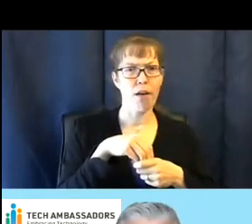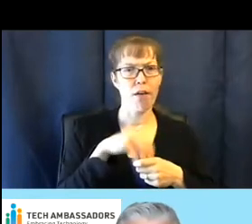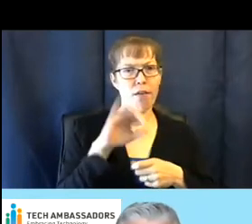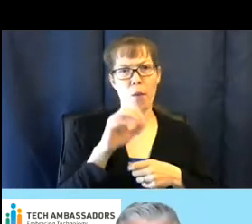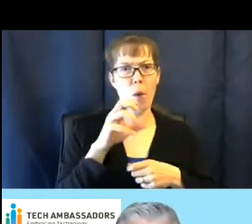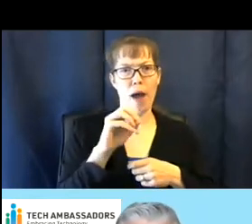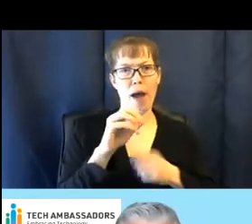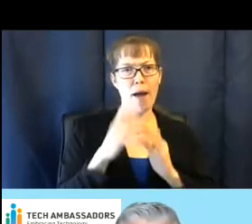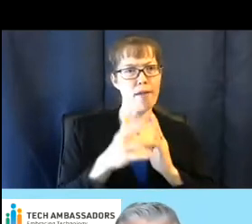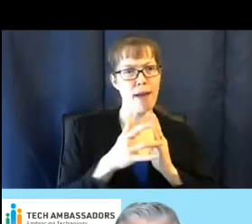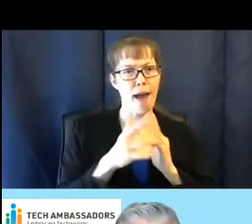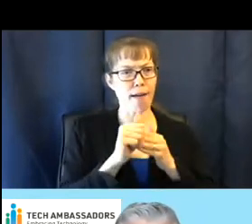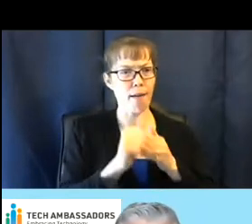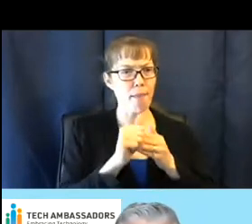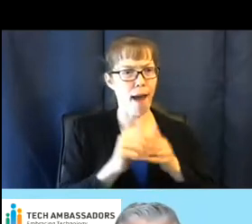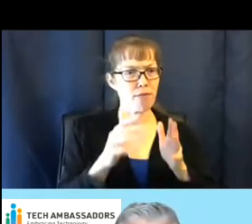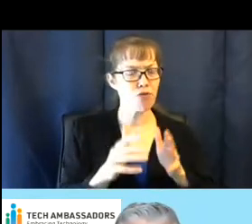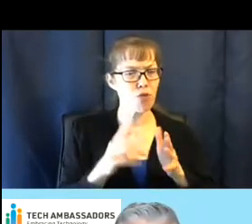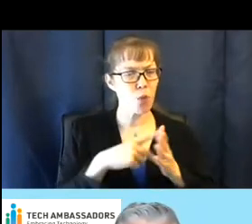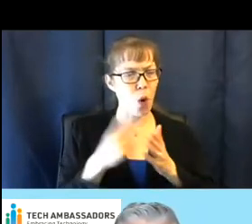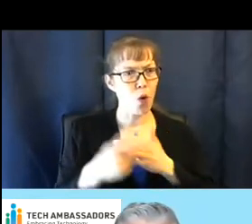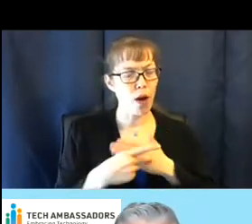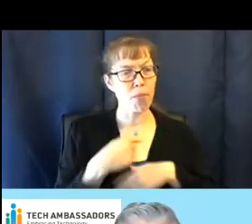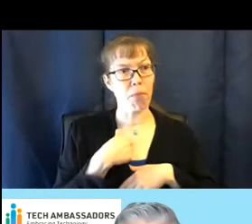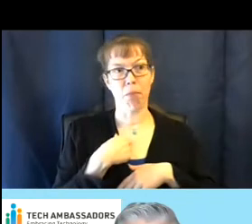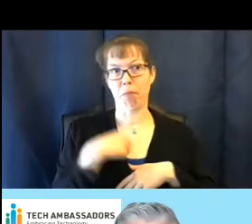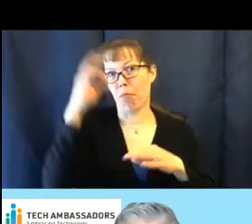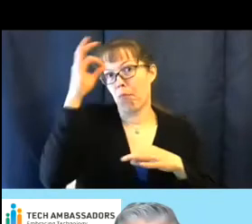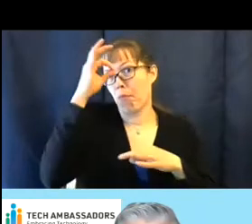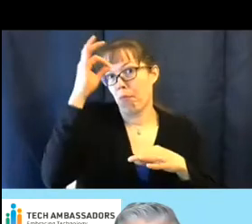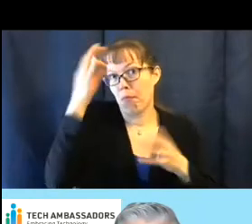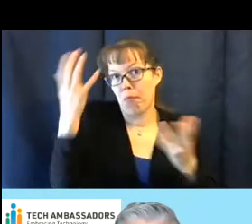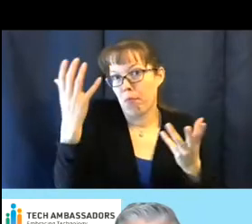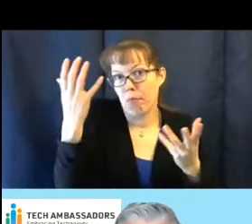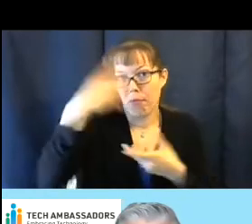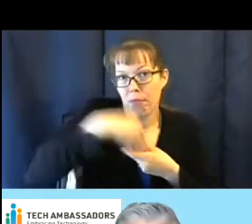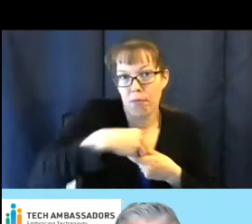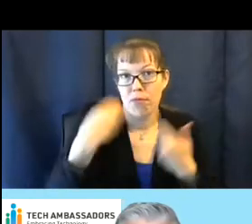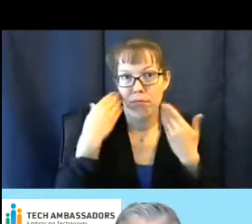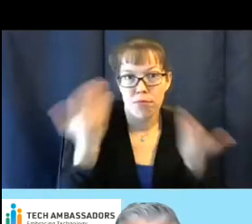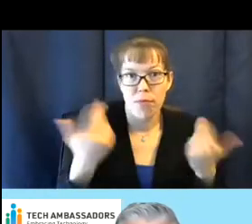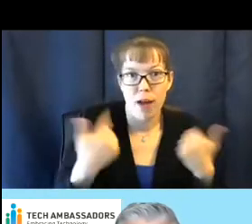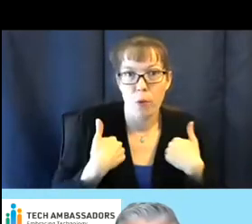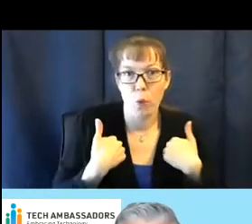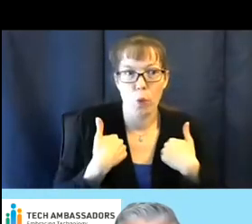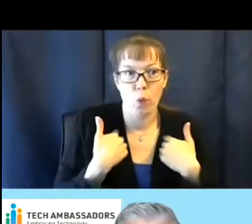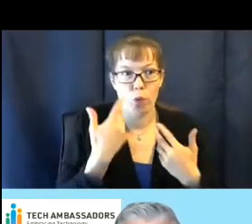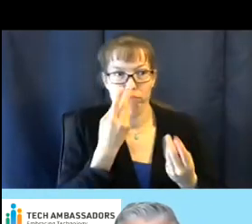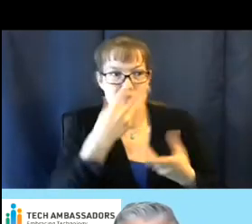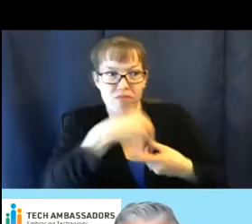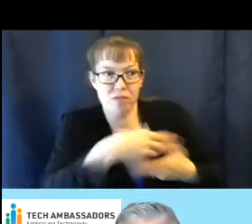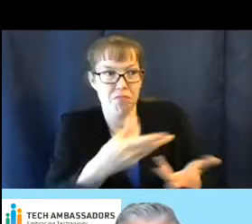Tech Ambassador Program, I had no clue what it was about. I really didn't. But